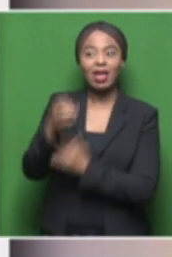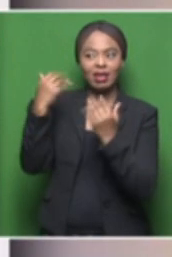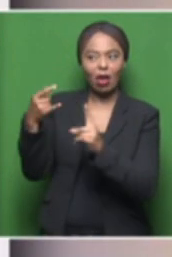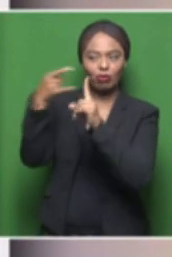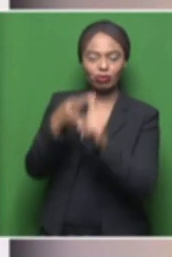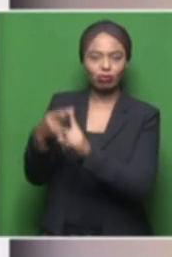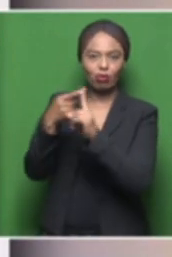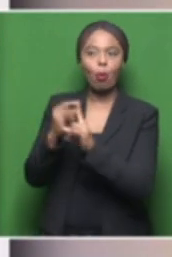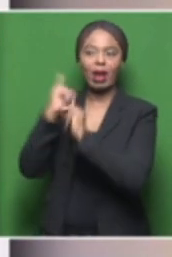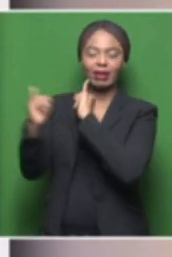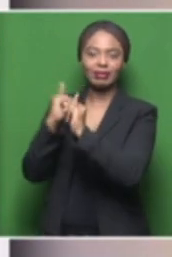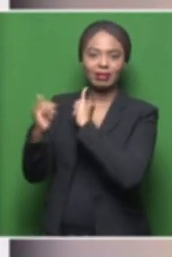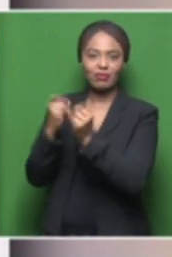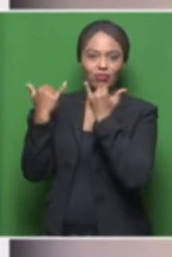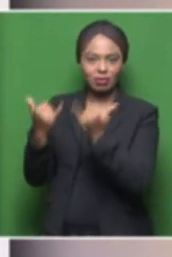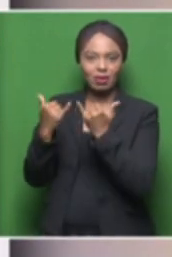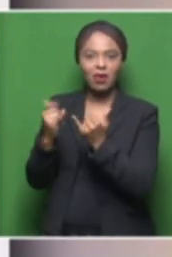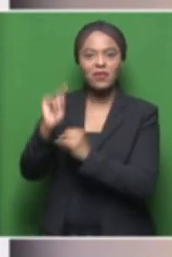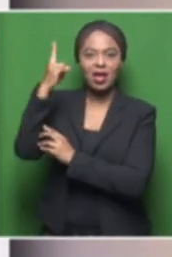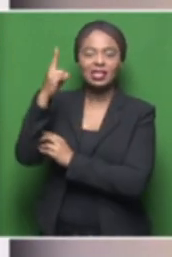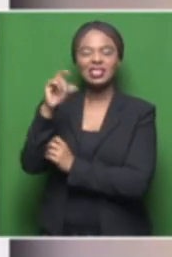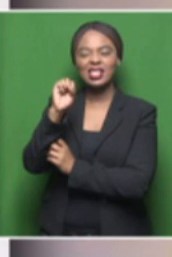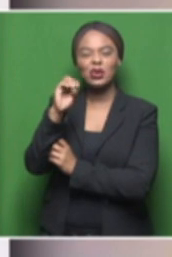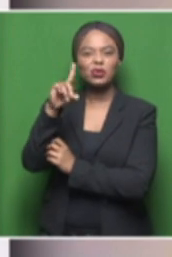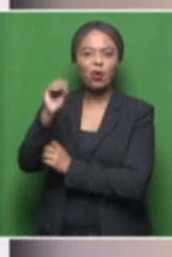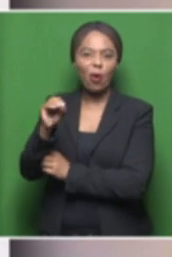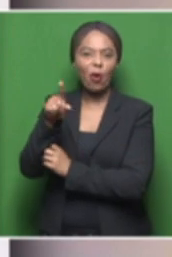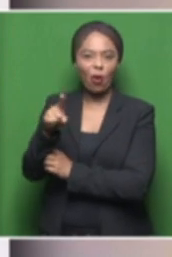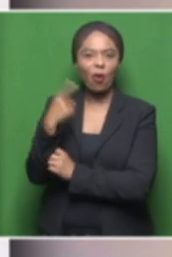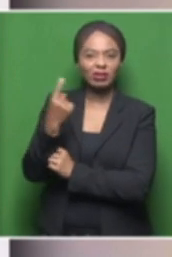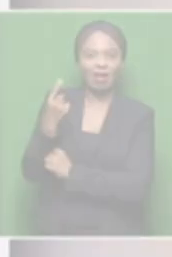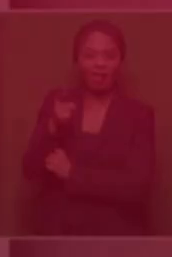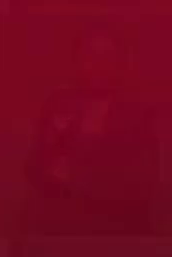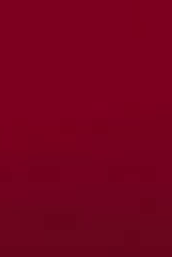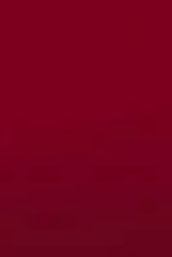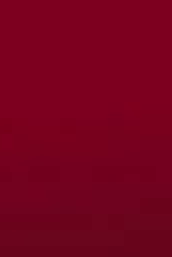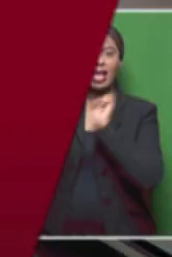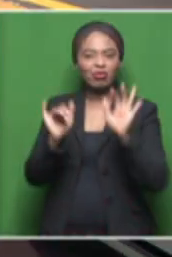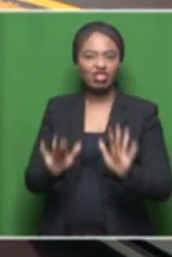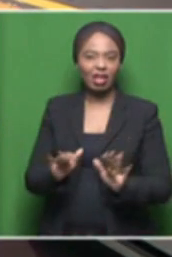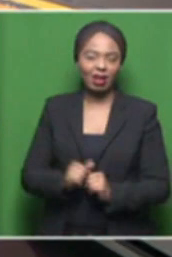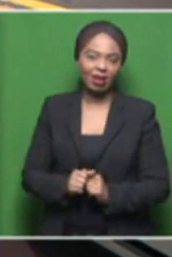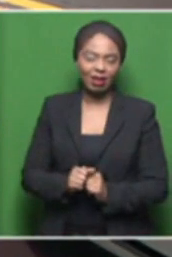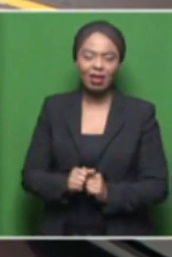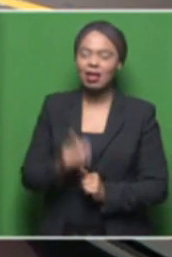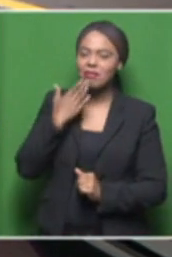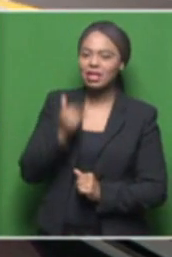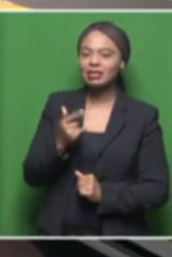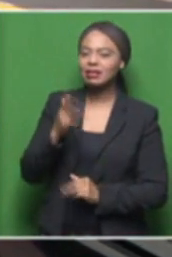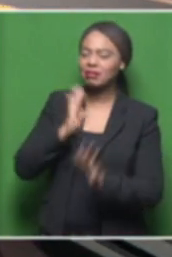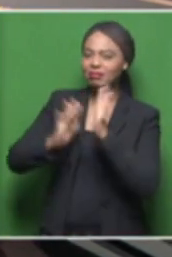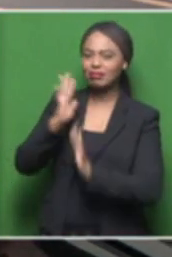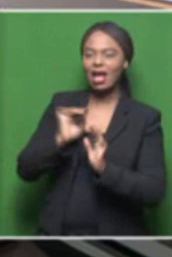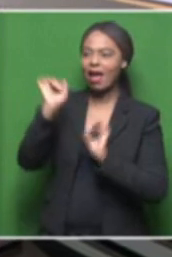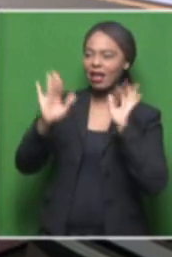about his first solo exhibition. Siswe, good morning. Welcome to Morning Live. I mean, tell us more about what makes your heart